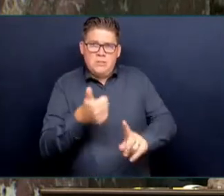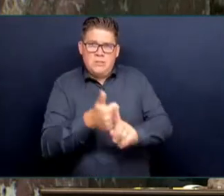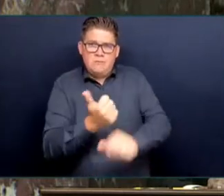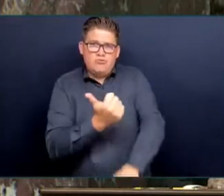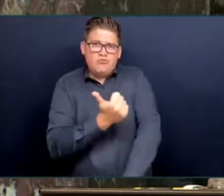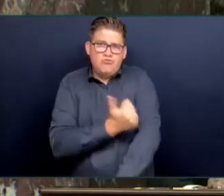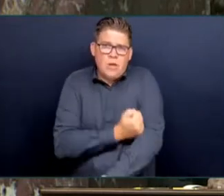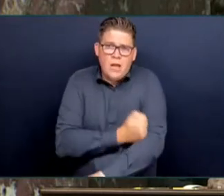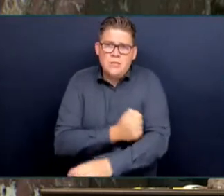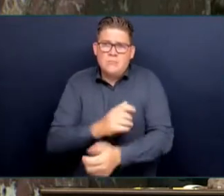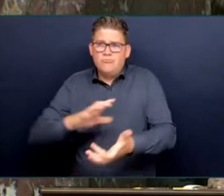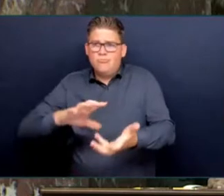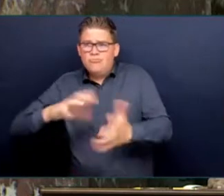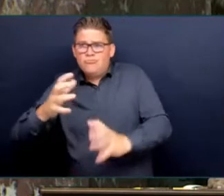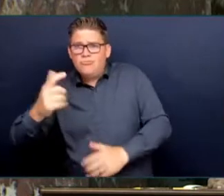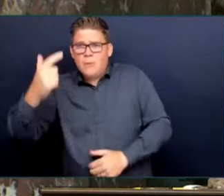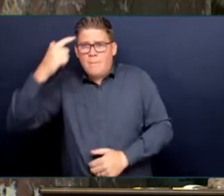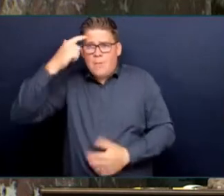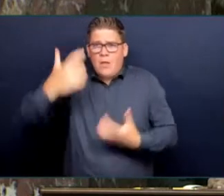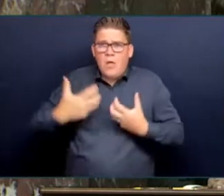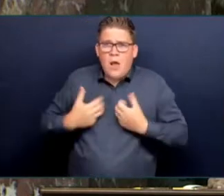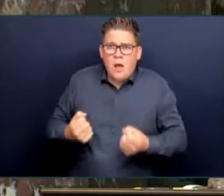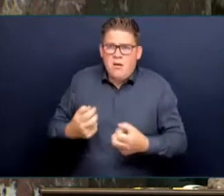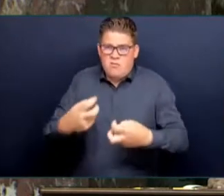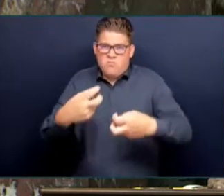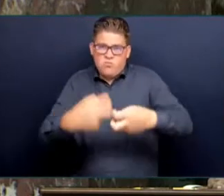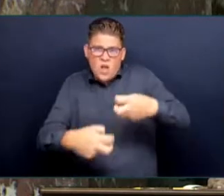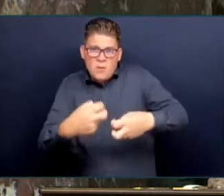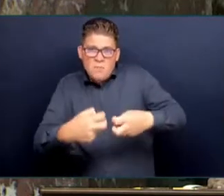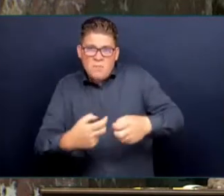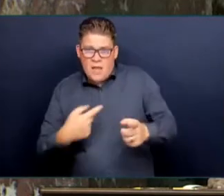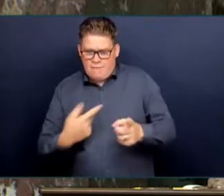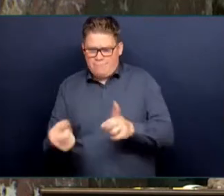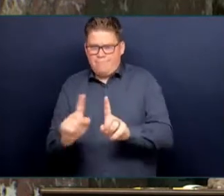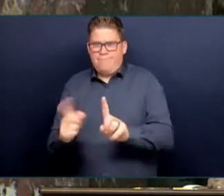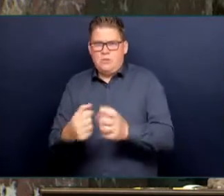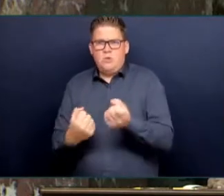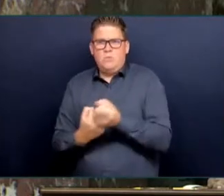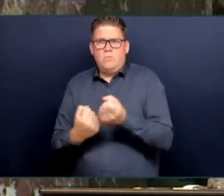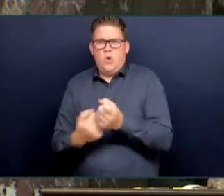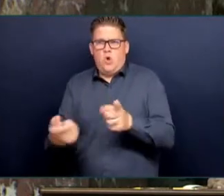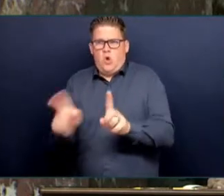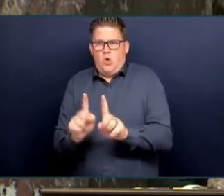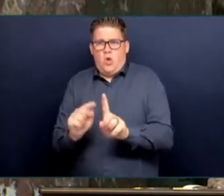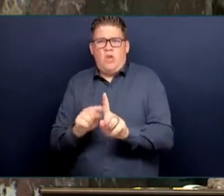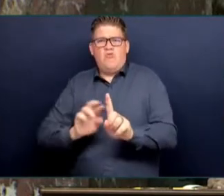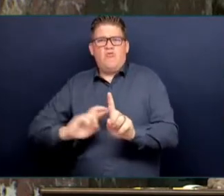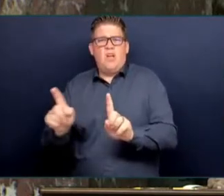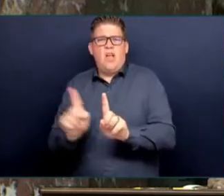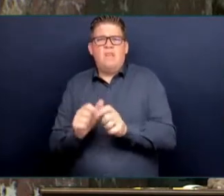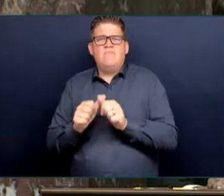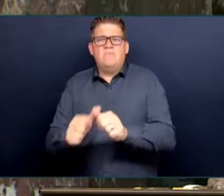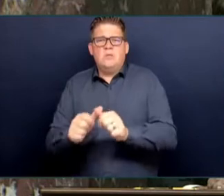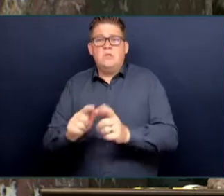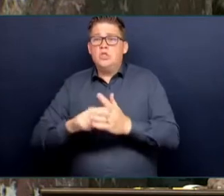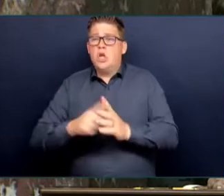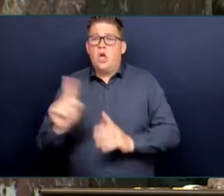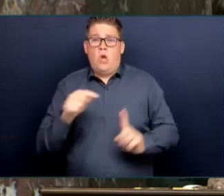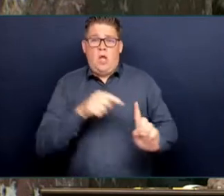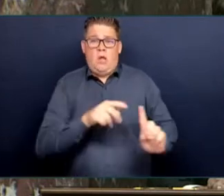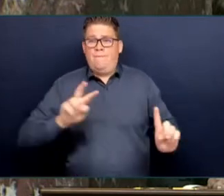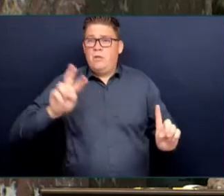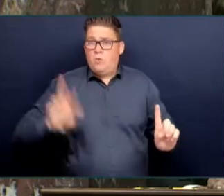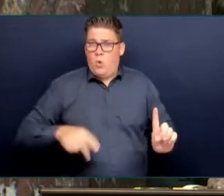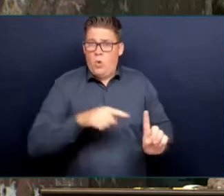them rolling out in Victoria and New West and there will be one in the North Shore this fall. Complex care housing is identified as an essential part